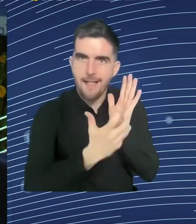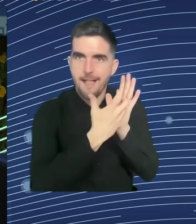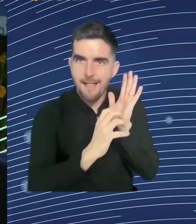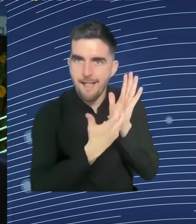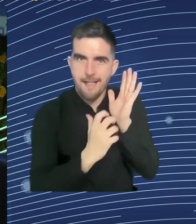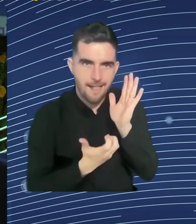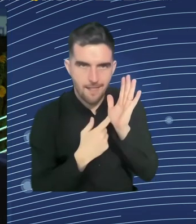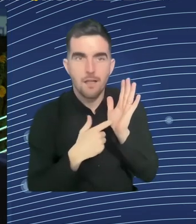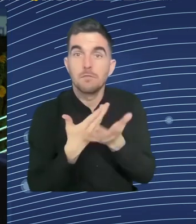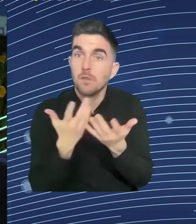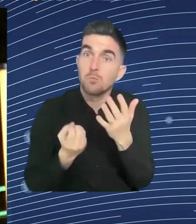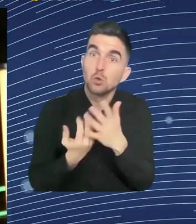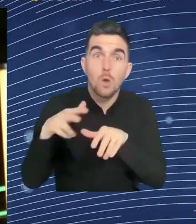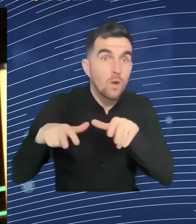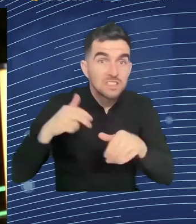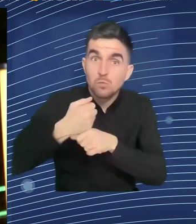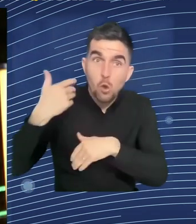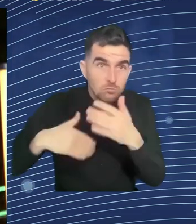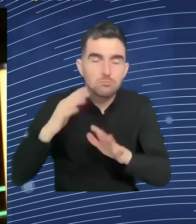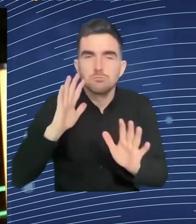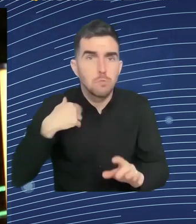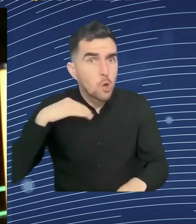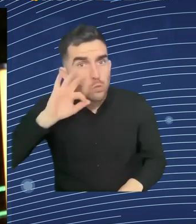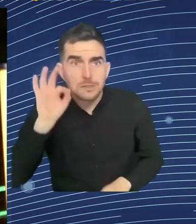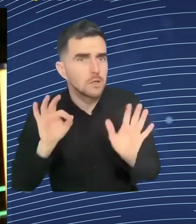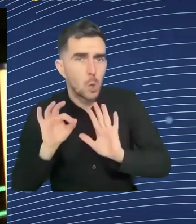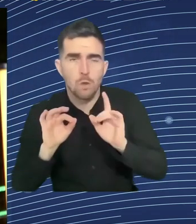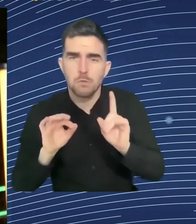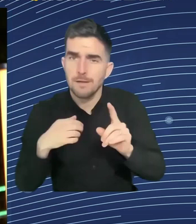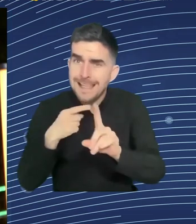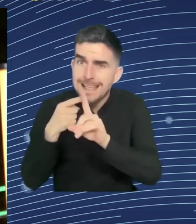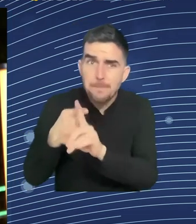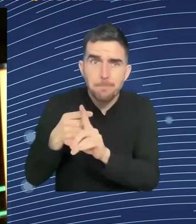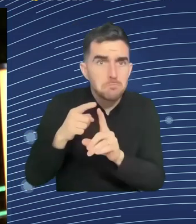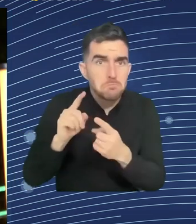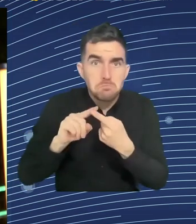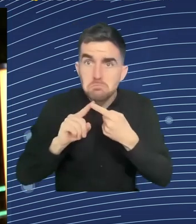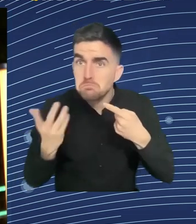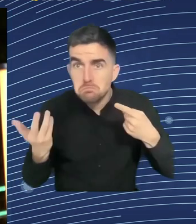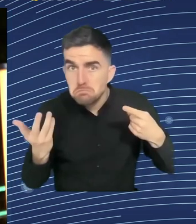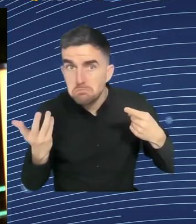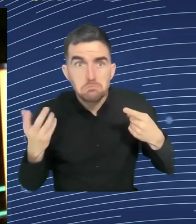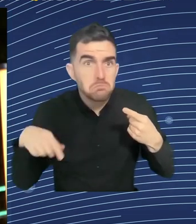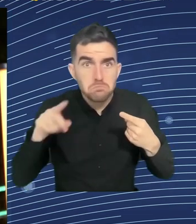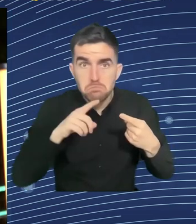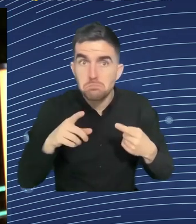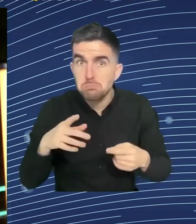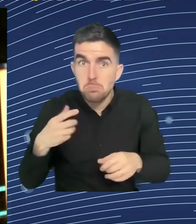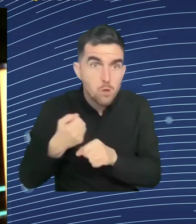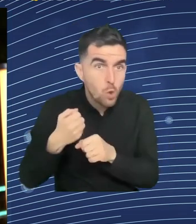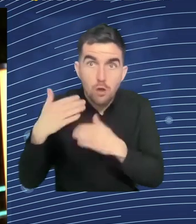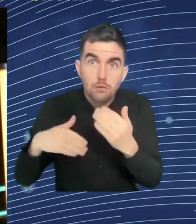new organization get more or less the same rights than those who are not on this kind of type of work.